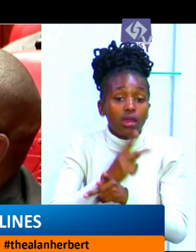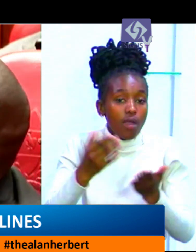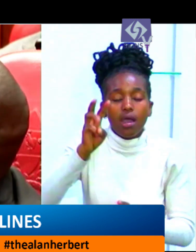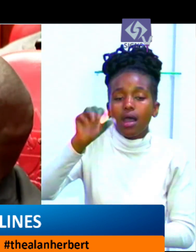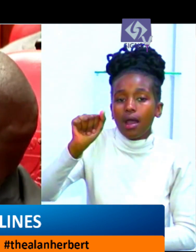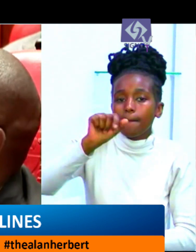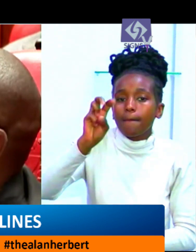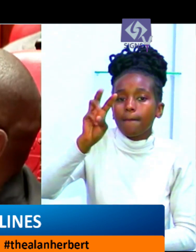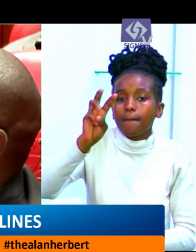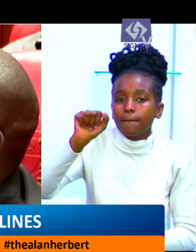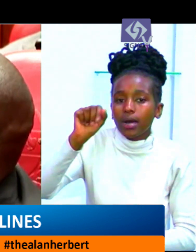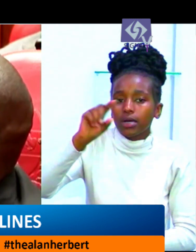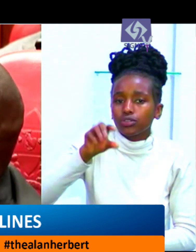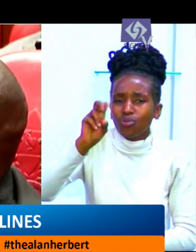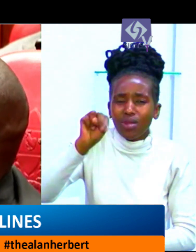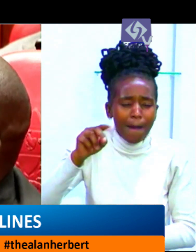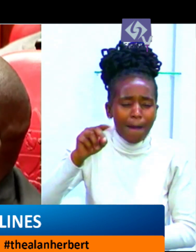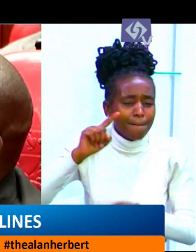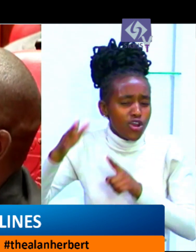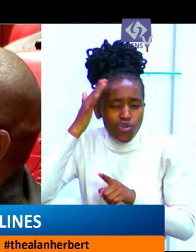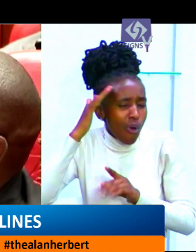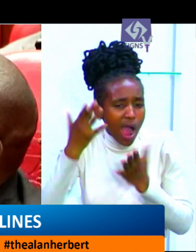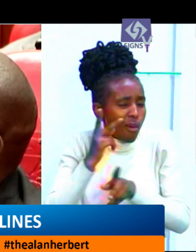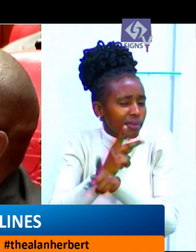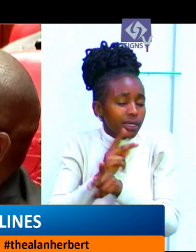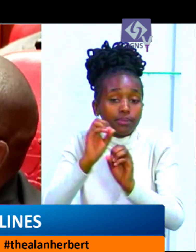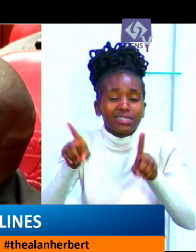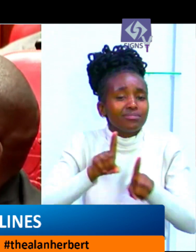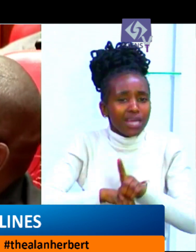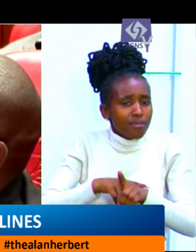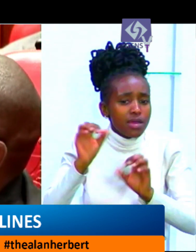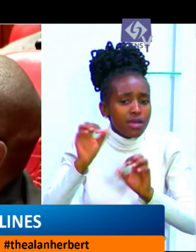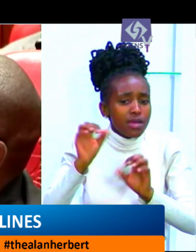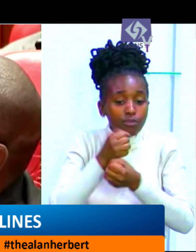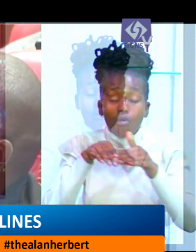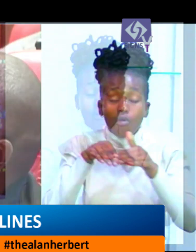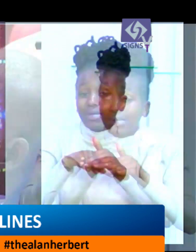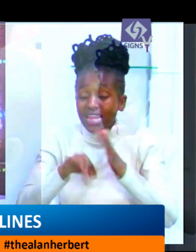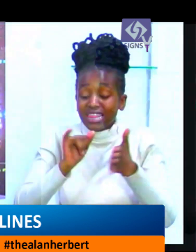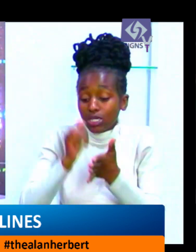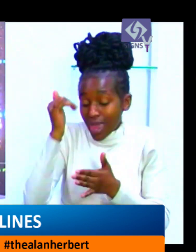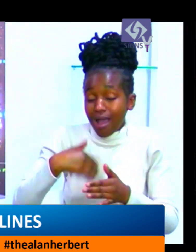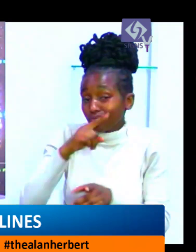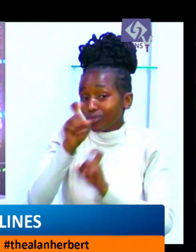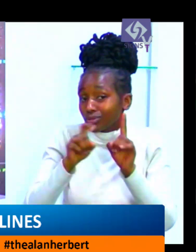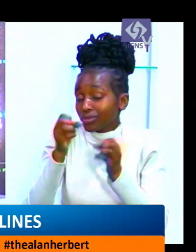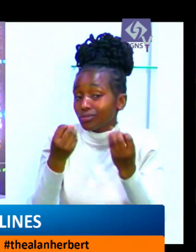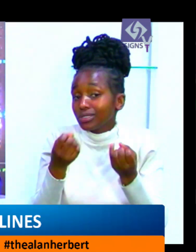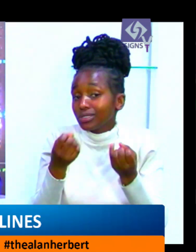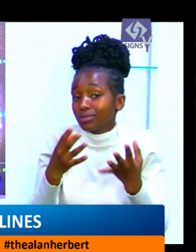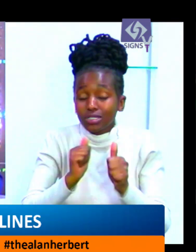that the data collected from kenyans is stored in servers based in amazon in the united states